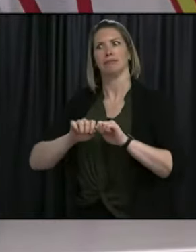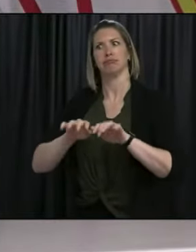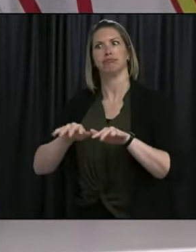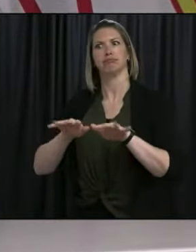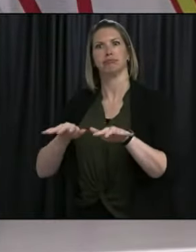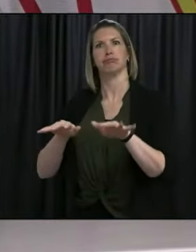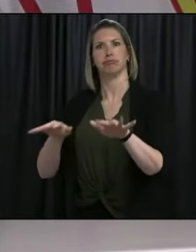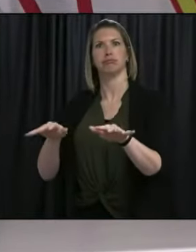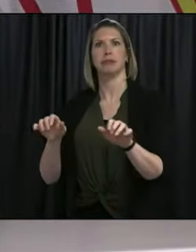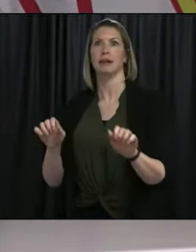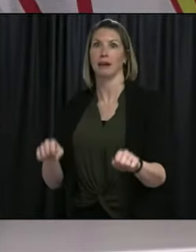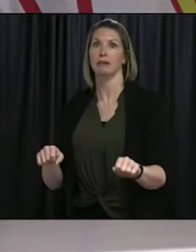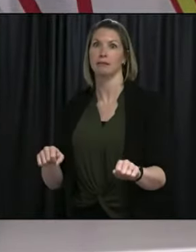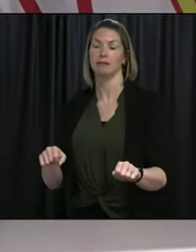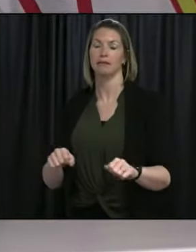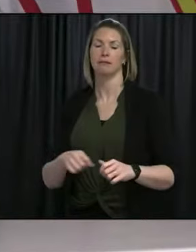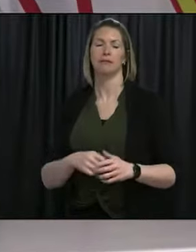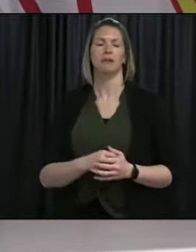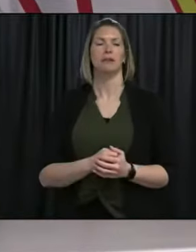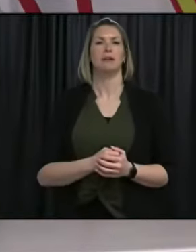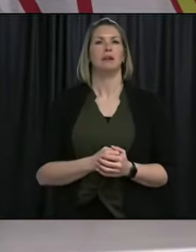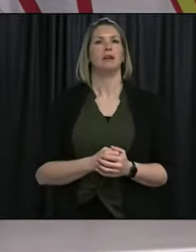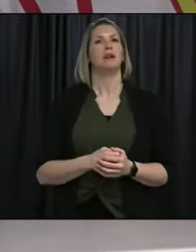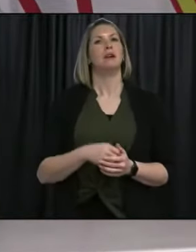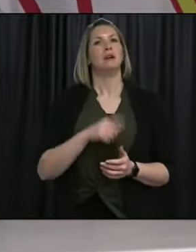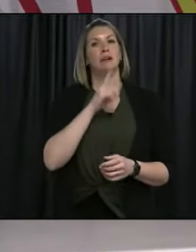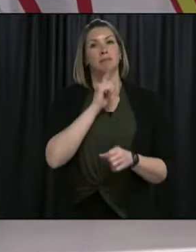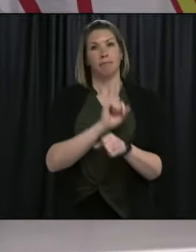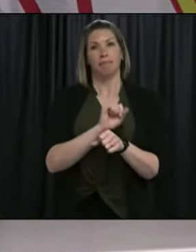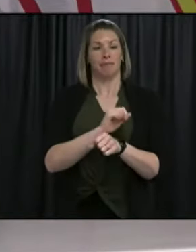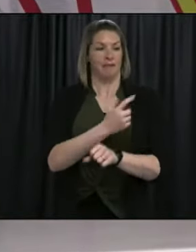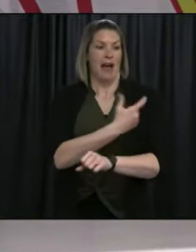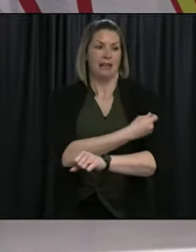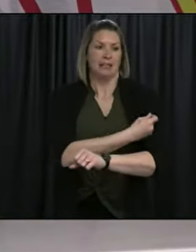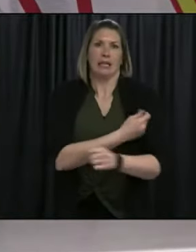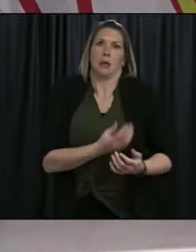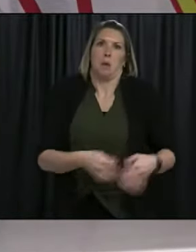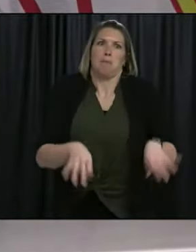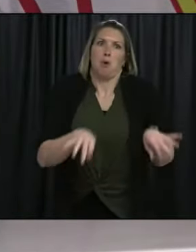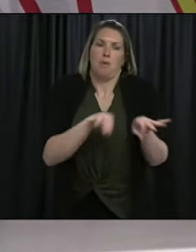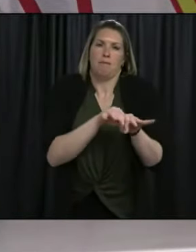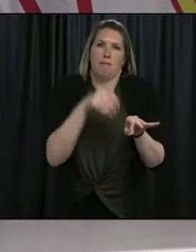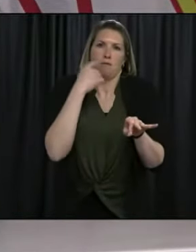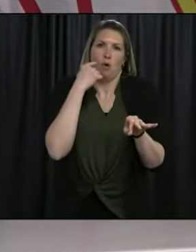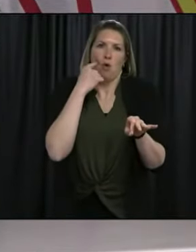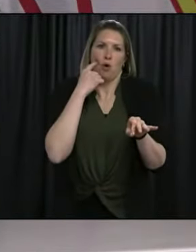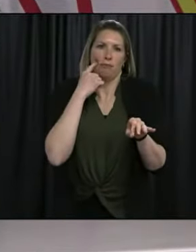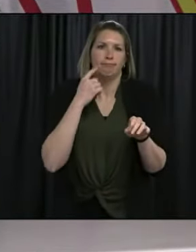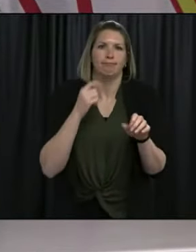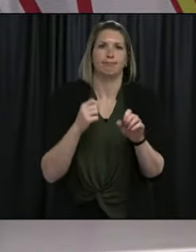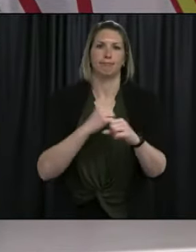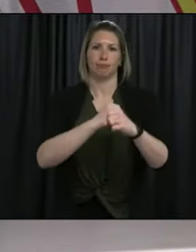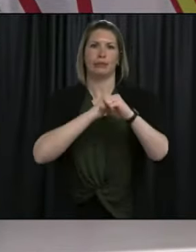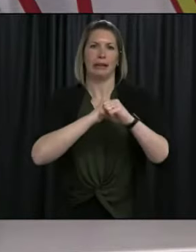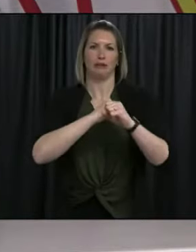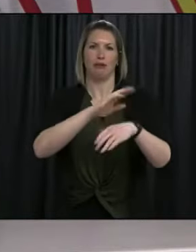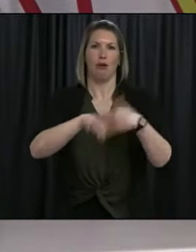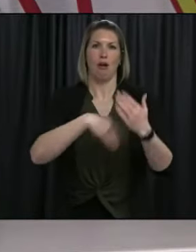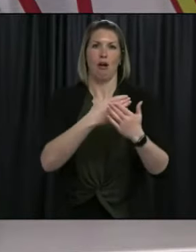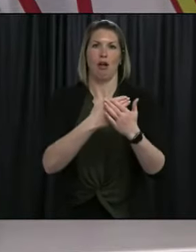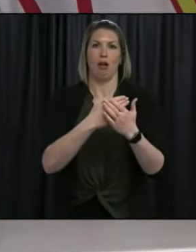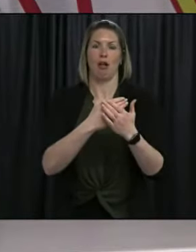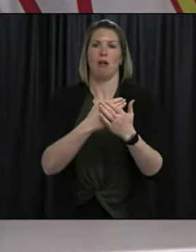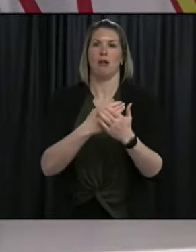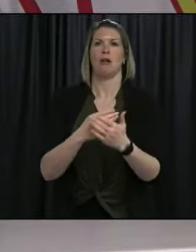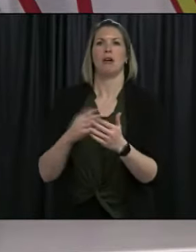vaccines are an important part of seeing our way out of this pandemic. To date, we have administered over 185,000 doses